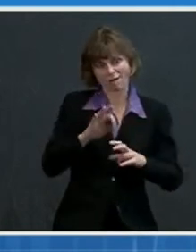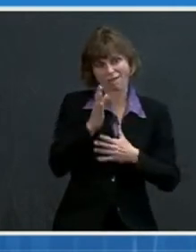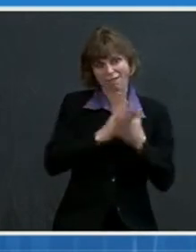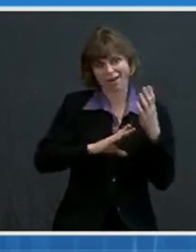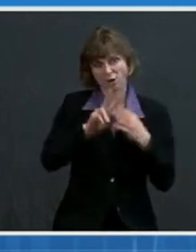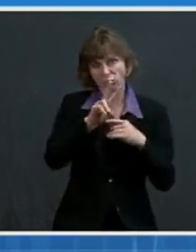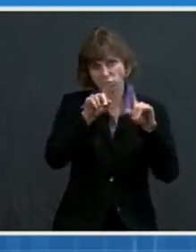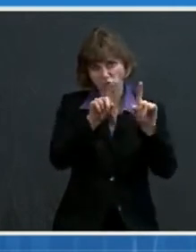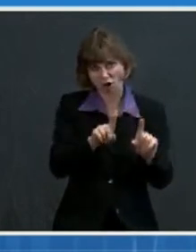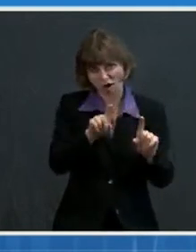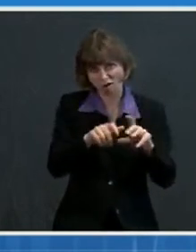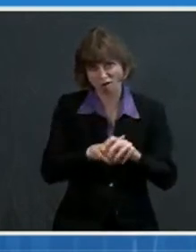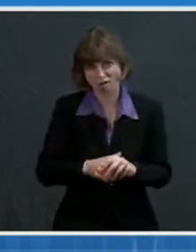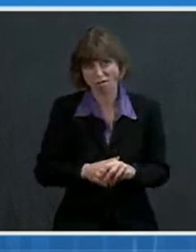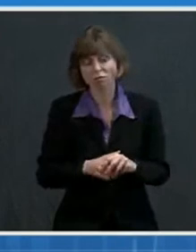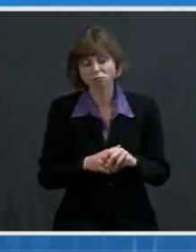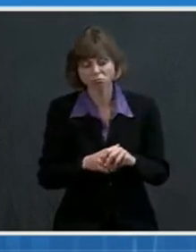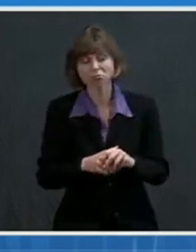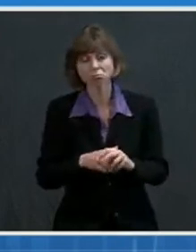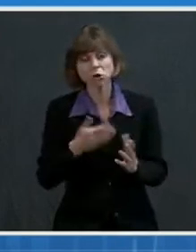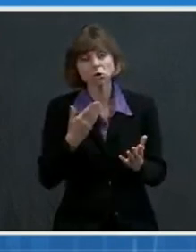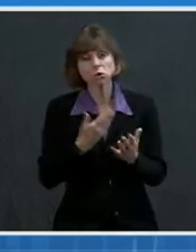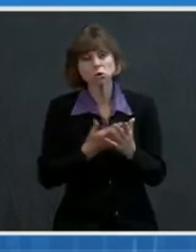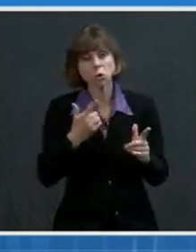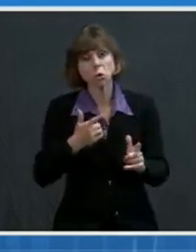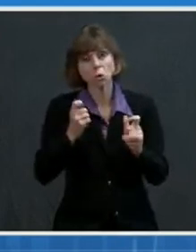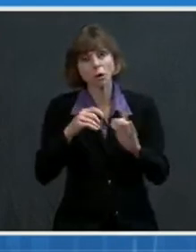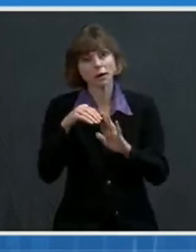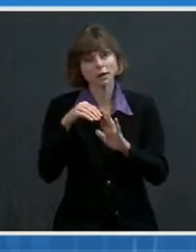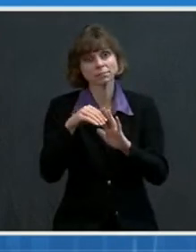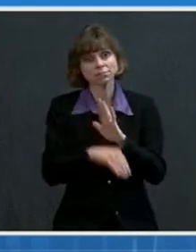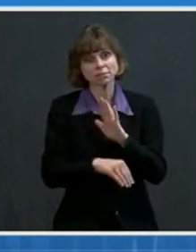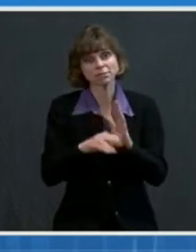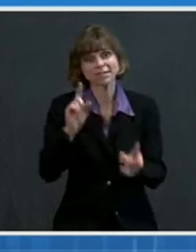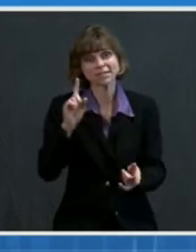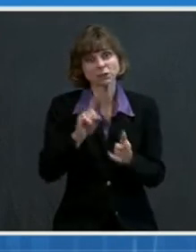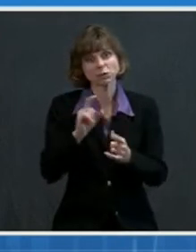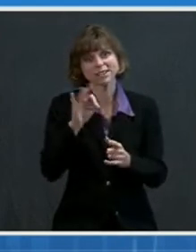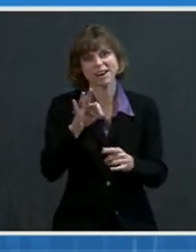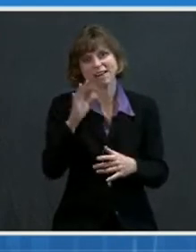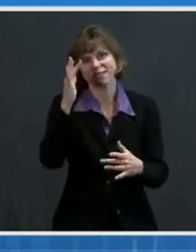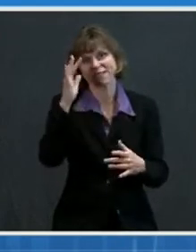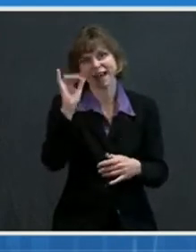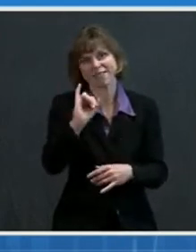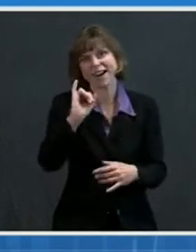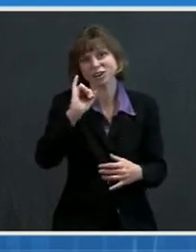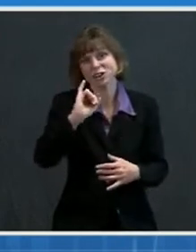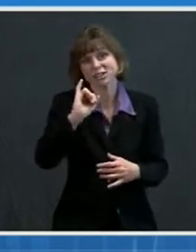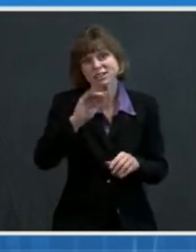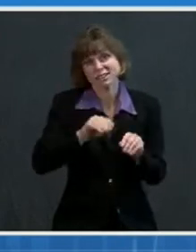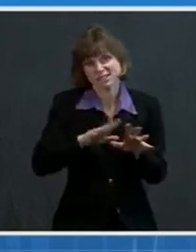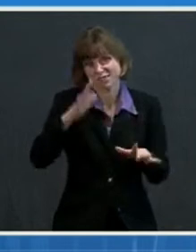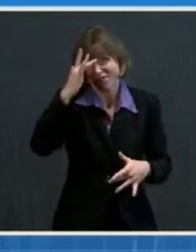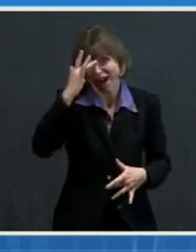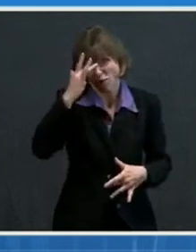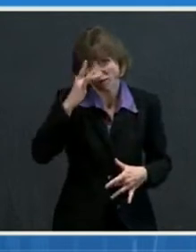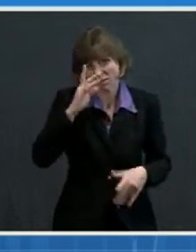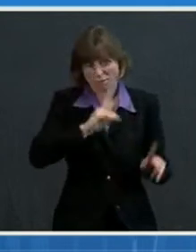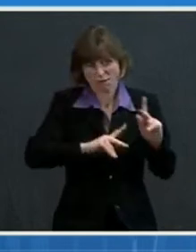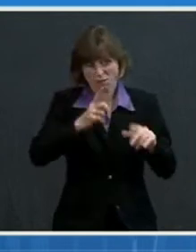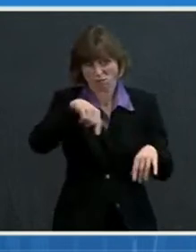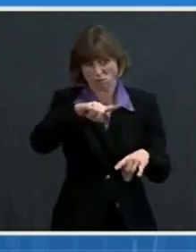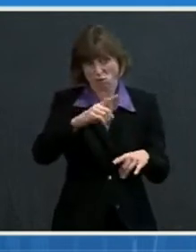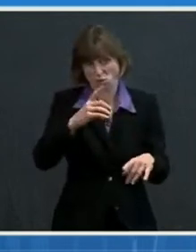trial that showed a quicker decrease of infectious virus in participants with symptomatic disease.